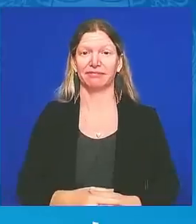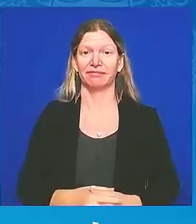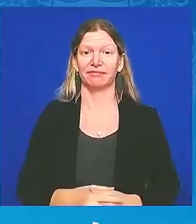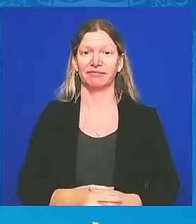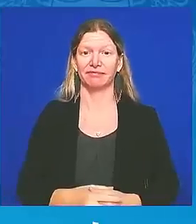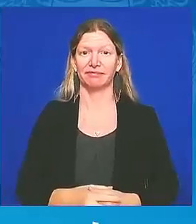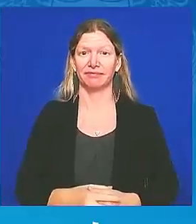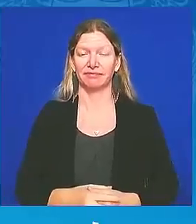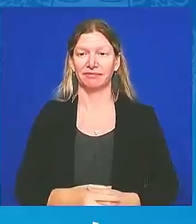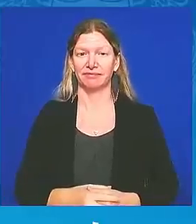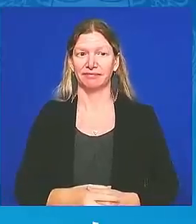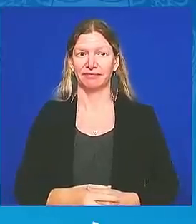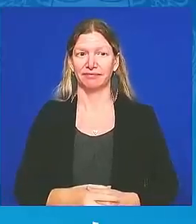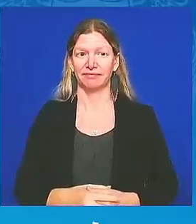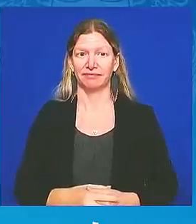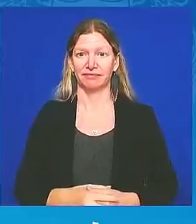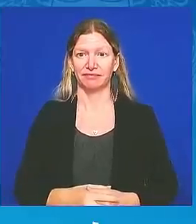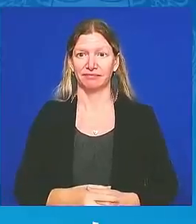let's start. Yeah.